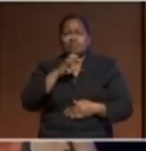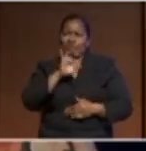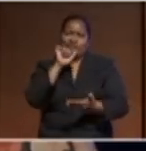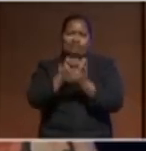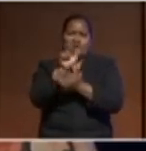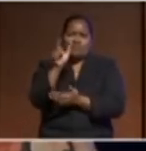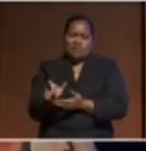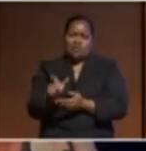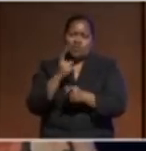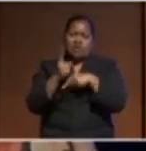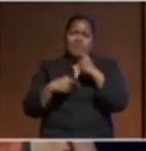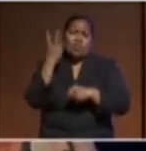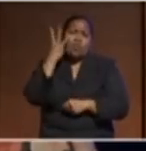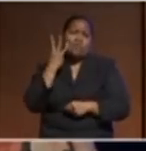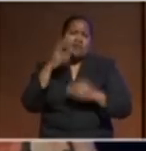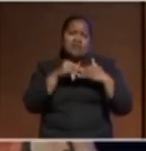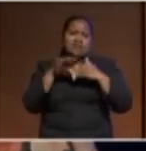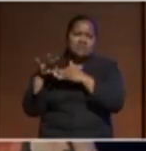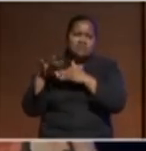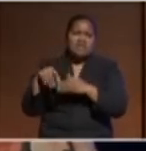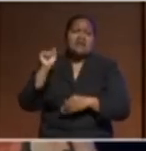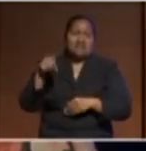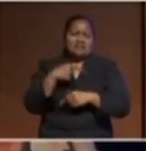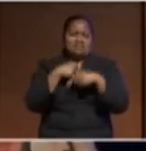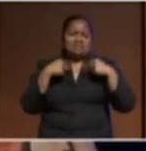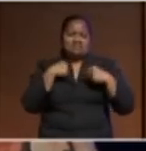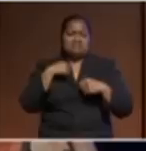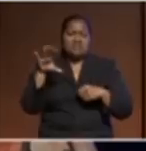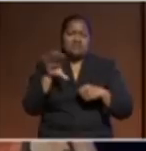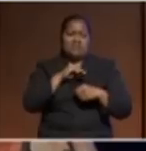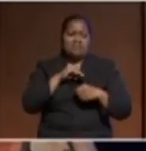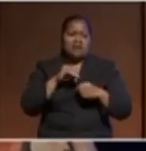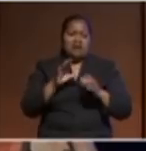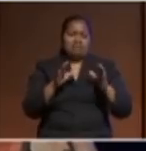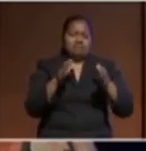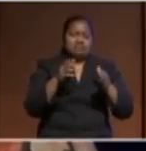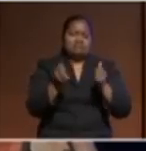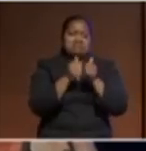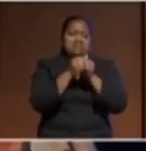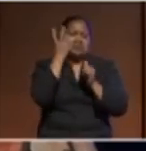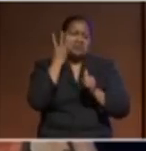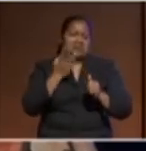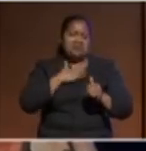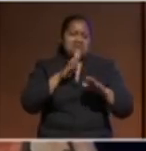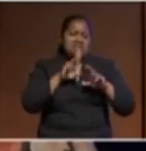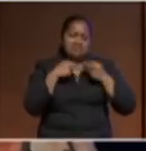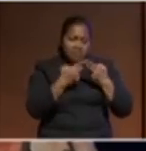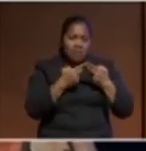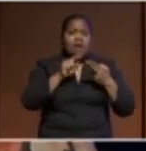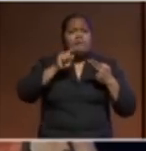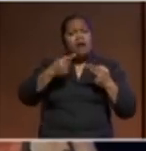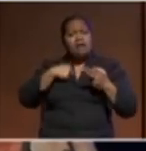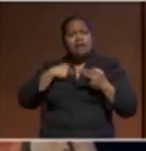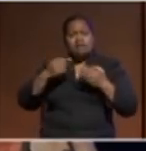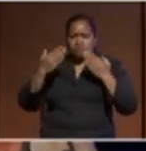about women in leadership although I come from a feminist family I acknowledge a look that